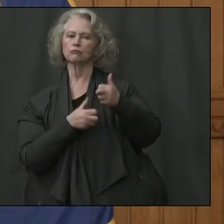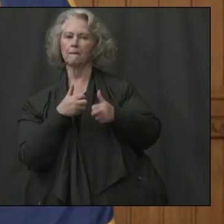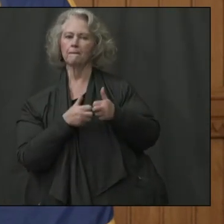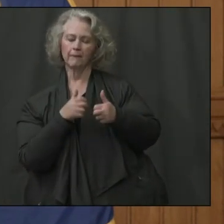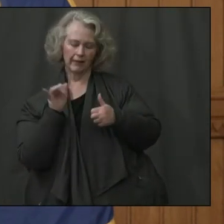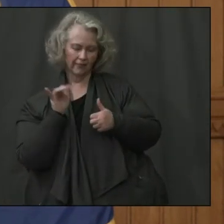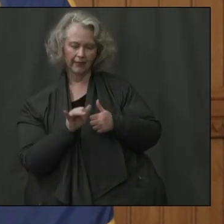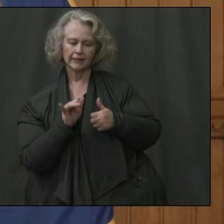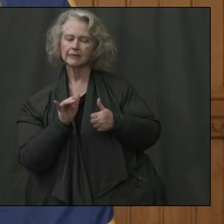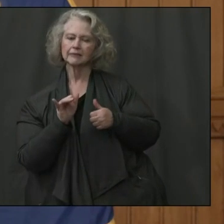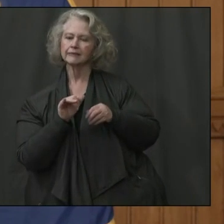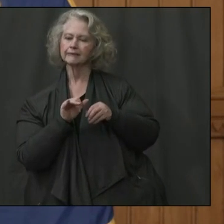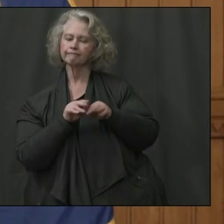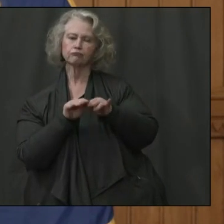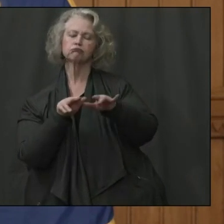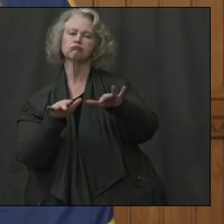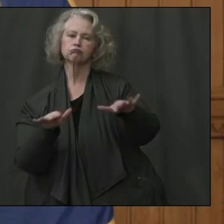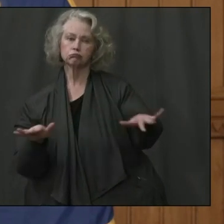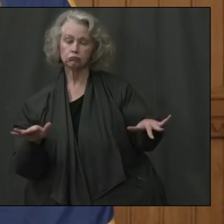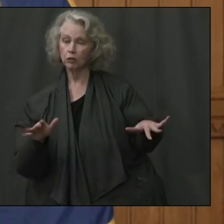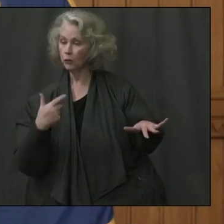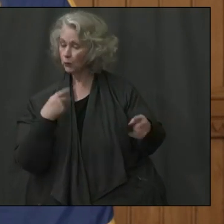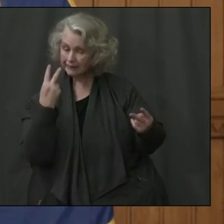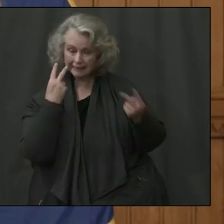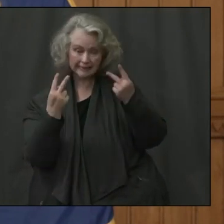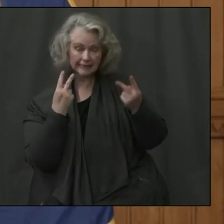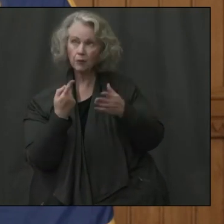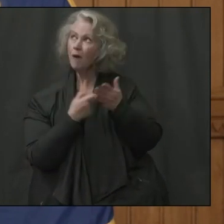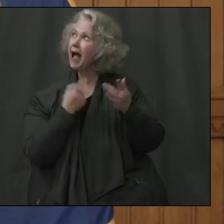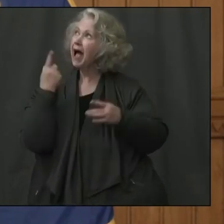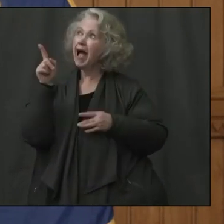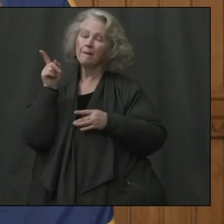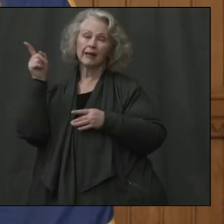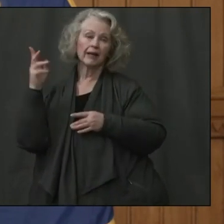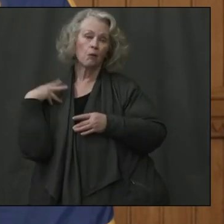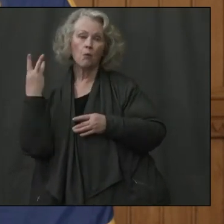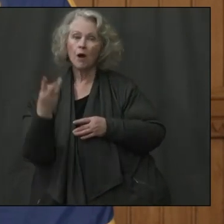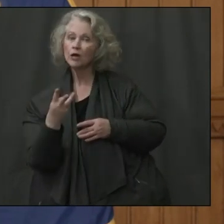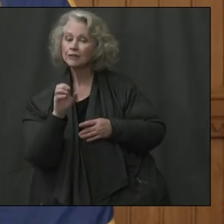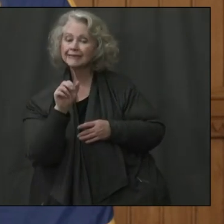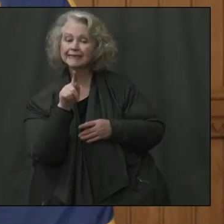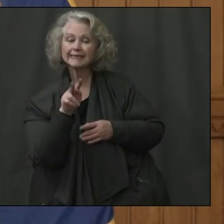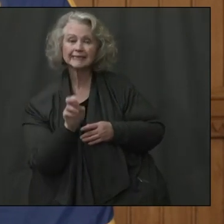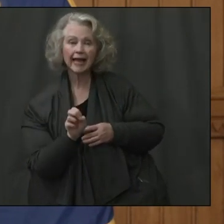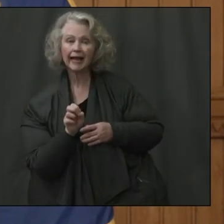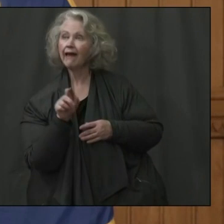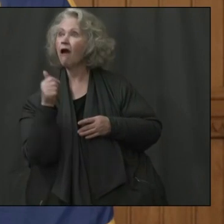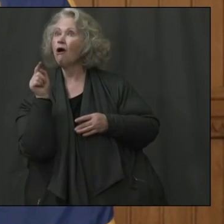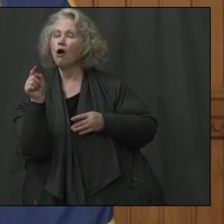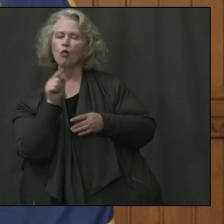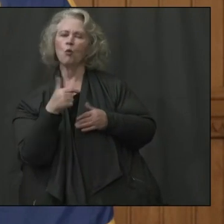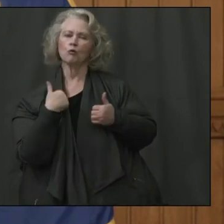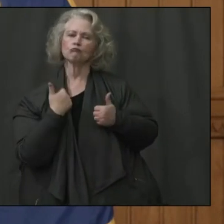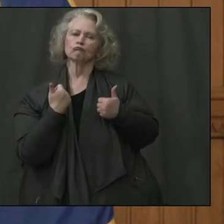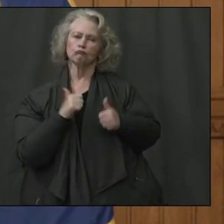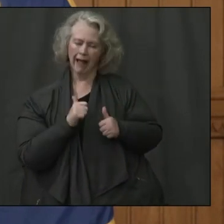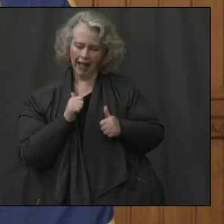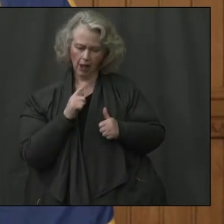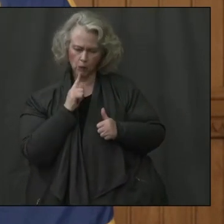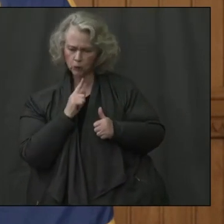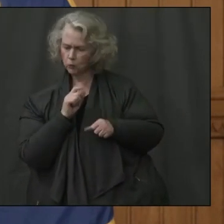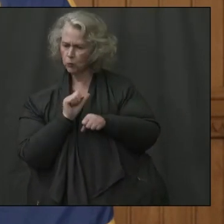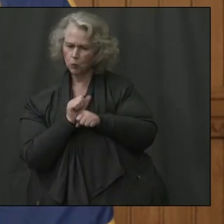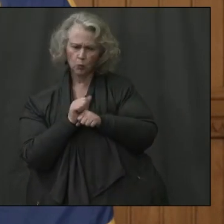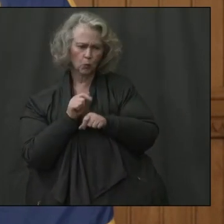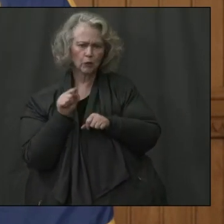that can occur. You've seen what has happened in the state of Washington and other states, and we are doing our best to work with everybody